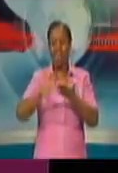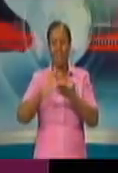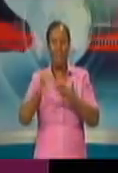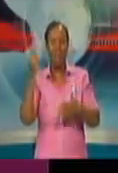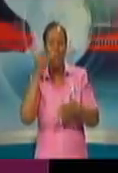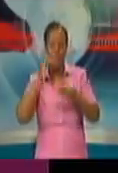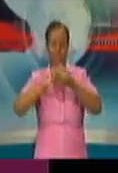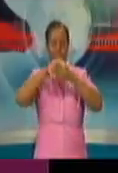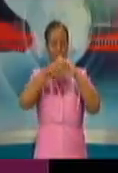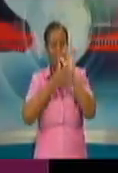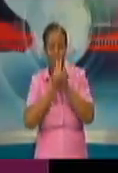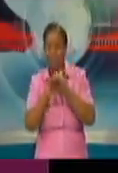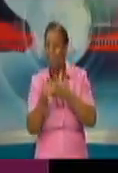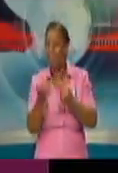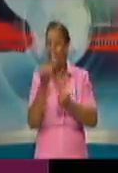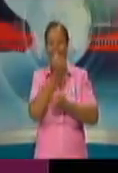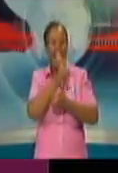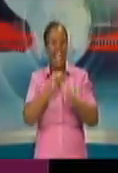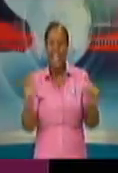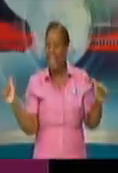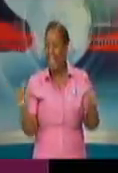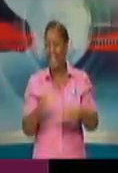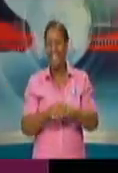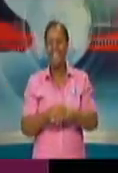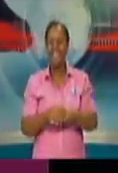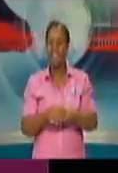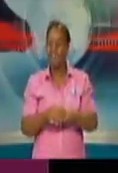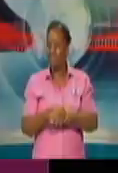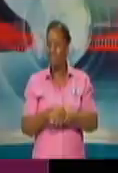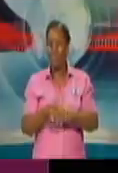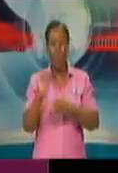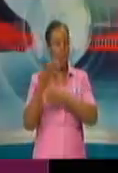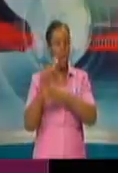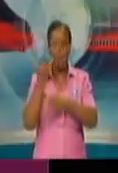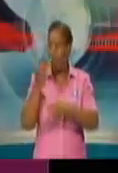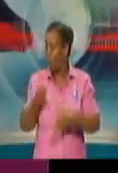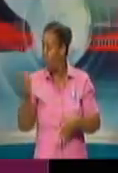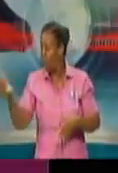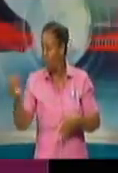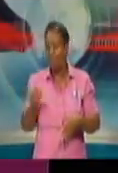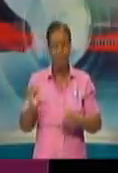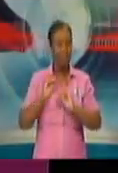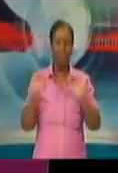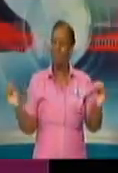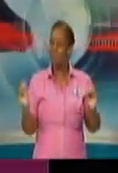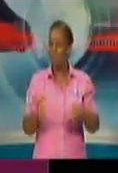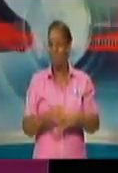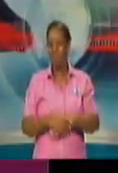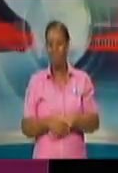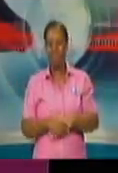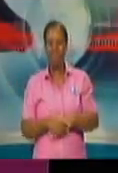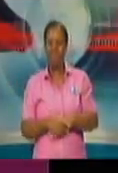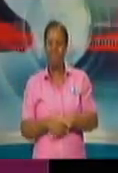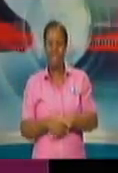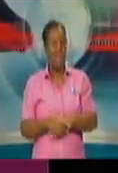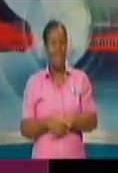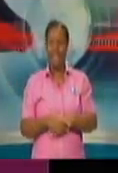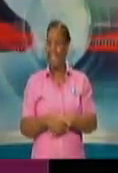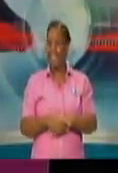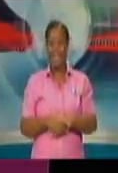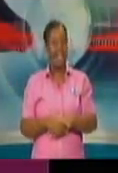we have this habit, somebody call and you pass your phone on to somebody else. That is how the virus will move from one person to another.